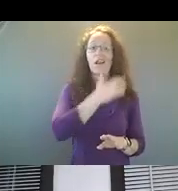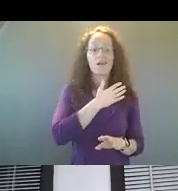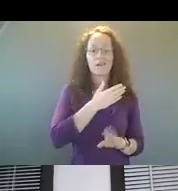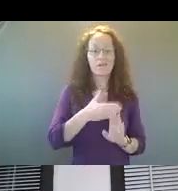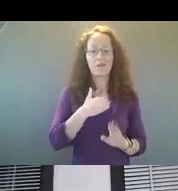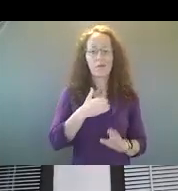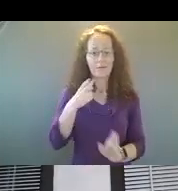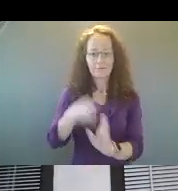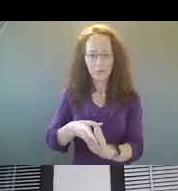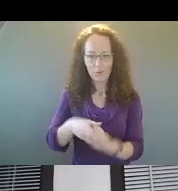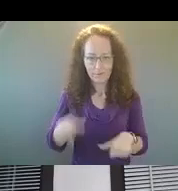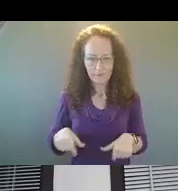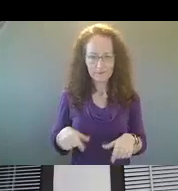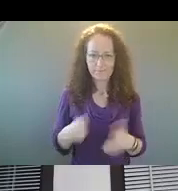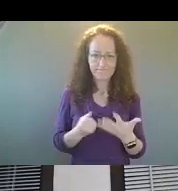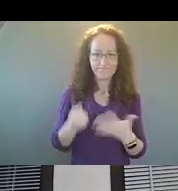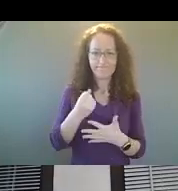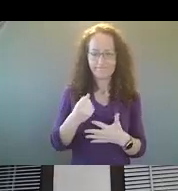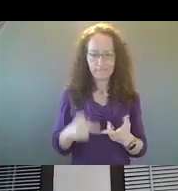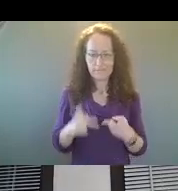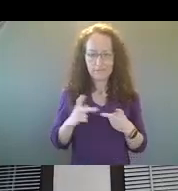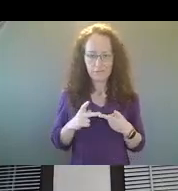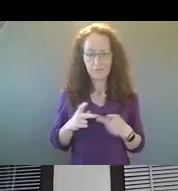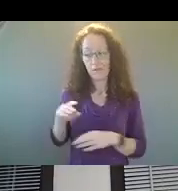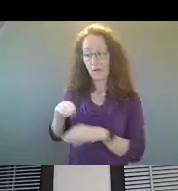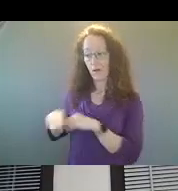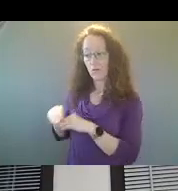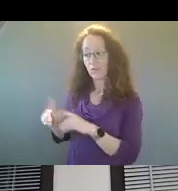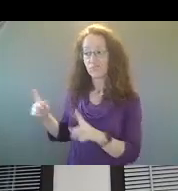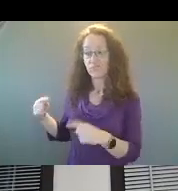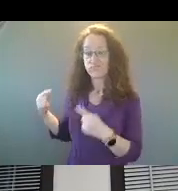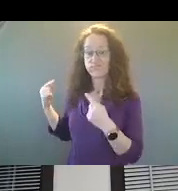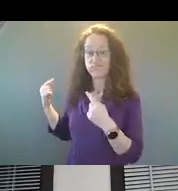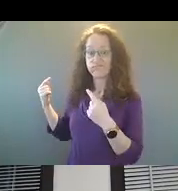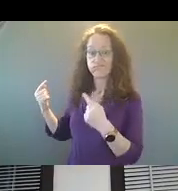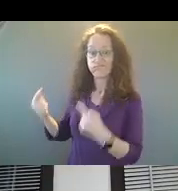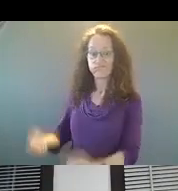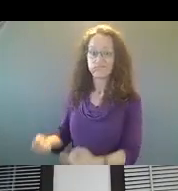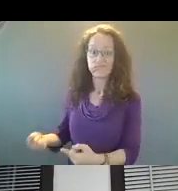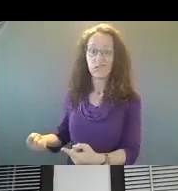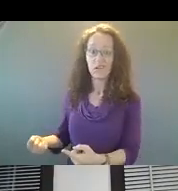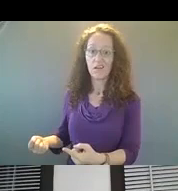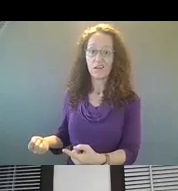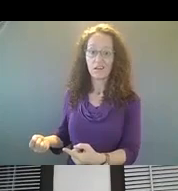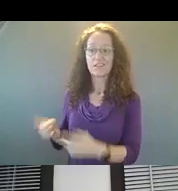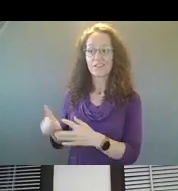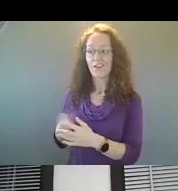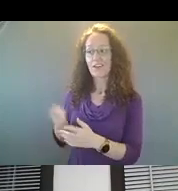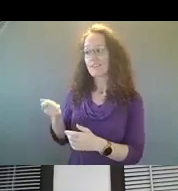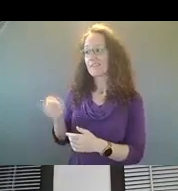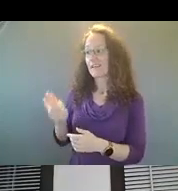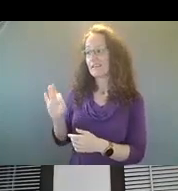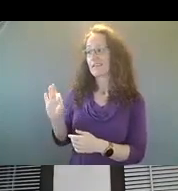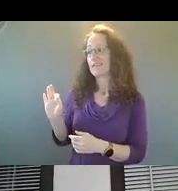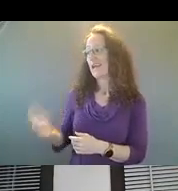before I got into this role. Um, um, coachings have been occurring since, uh, back in the, uh, late nineties when they